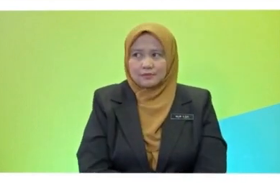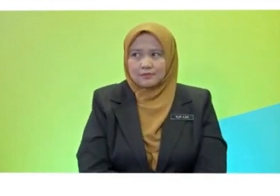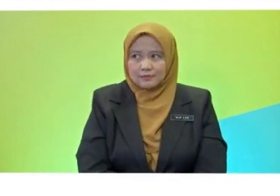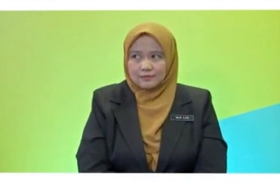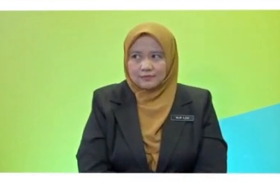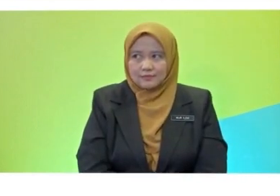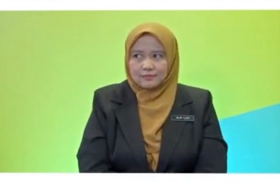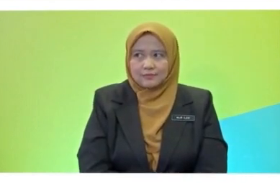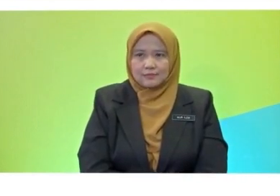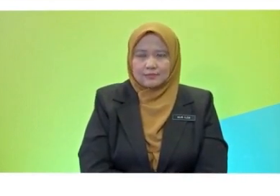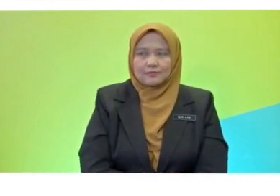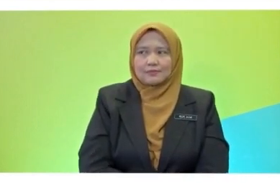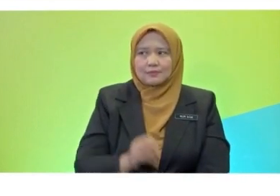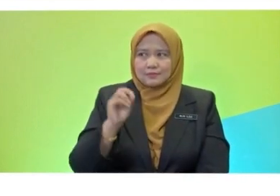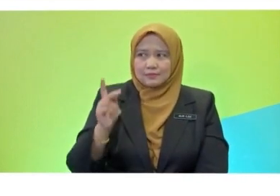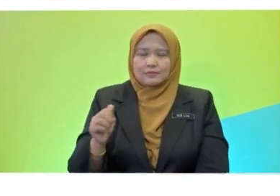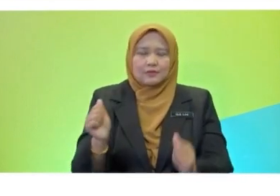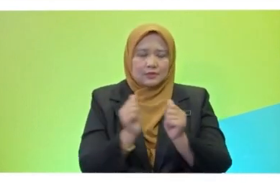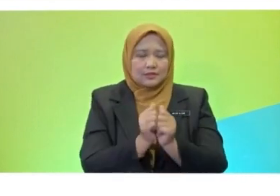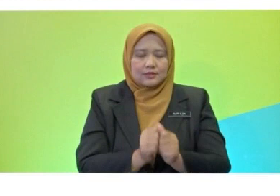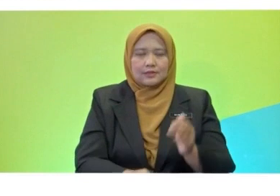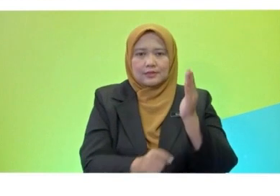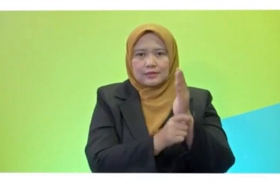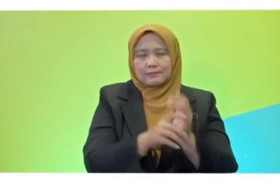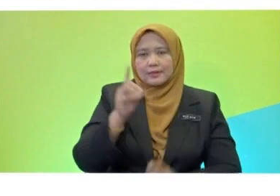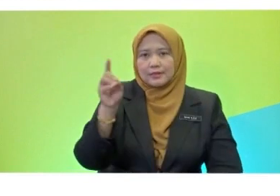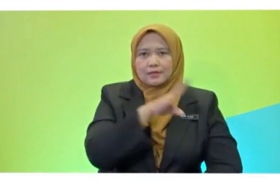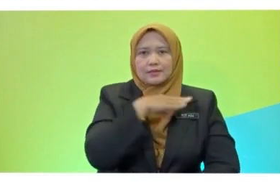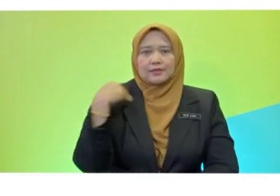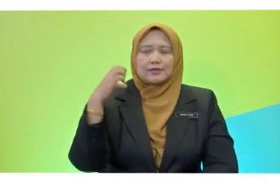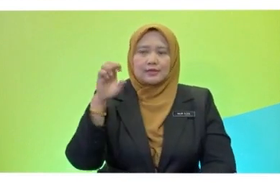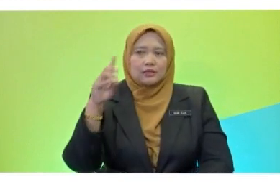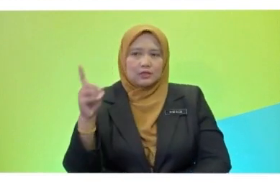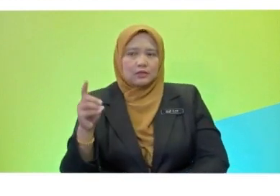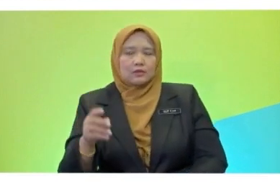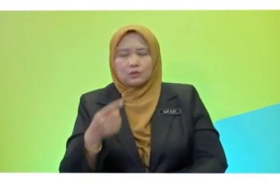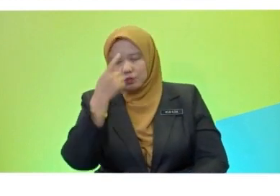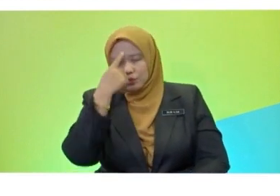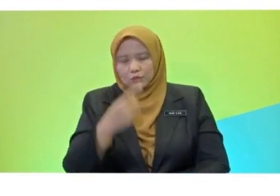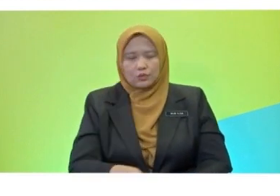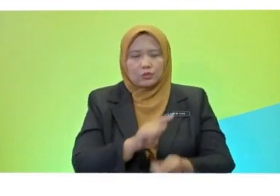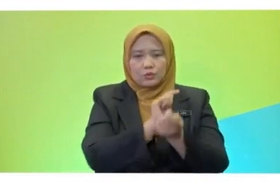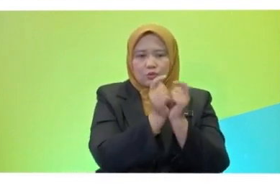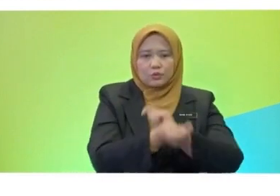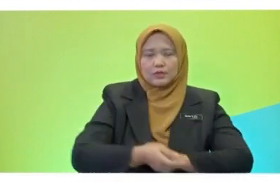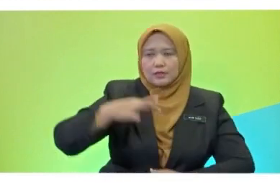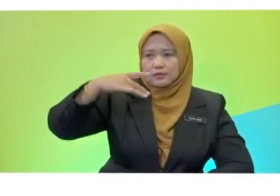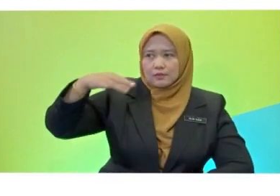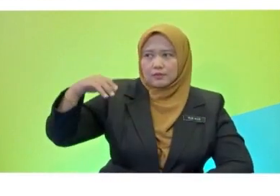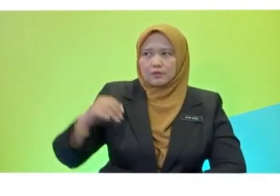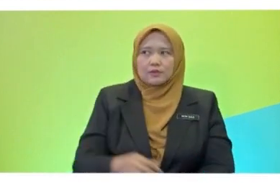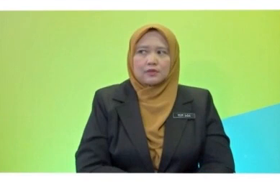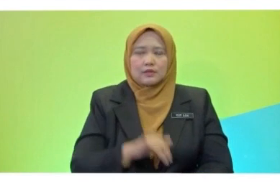simple past tense, okay? By adding D and ED to the words or simply changing the spelling of the